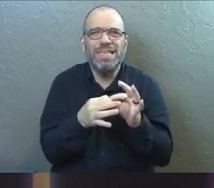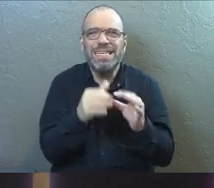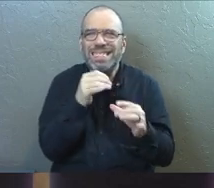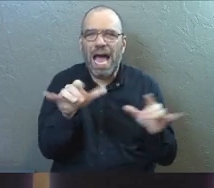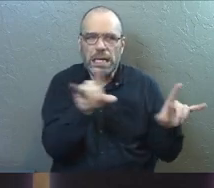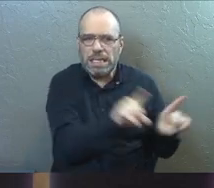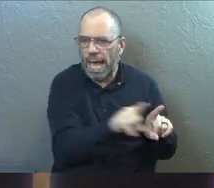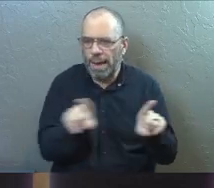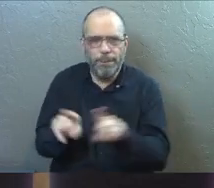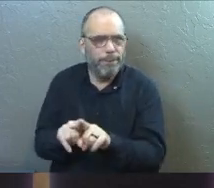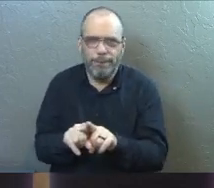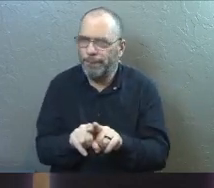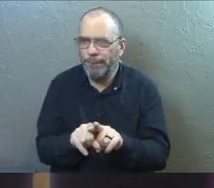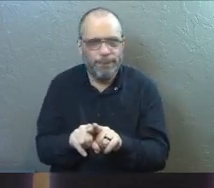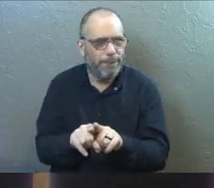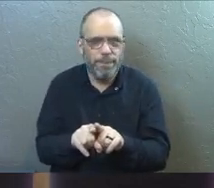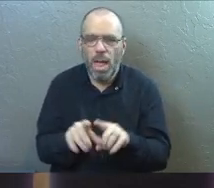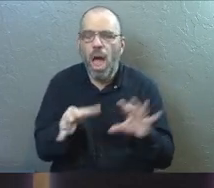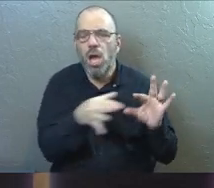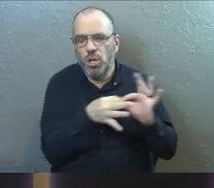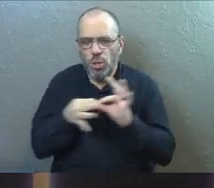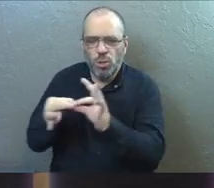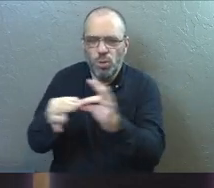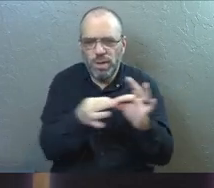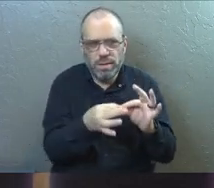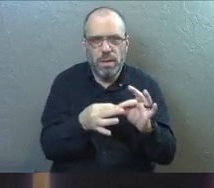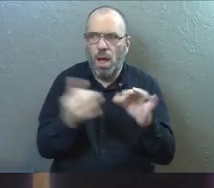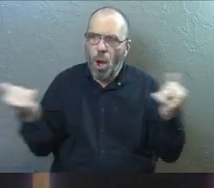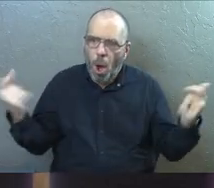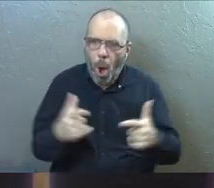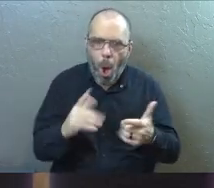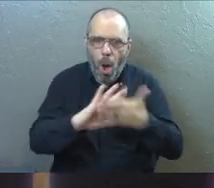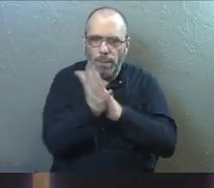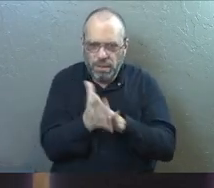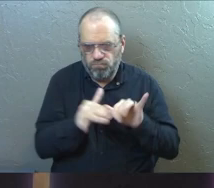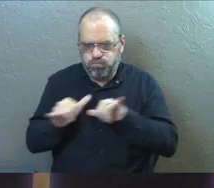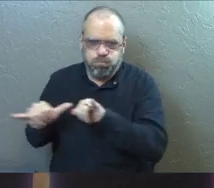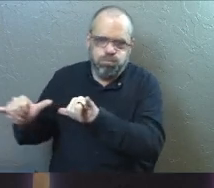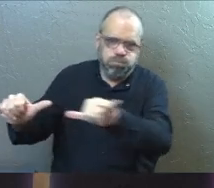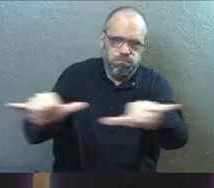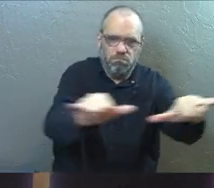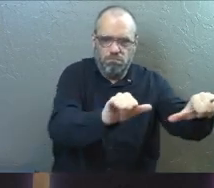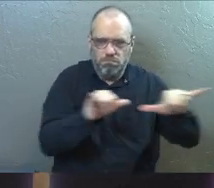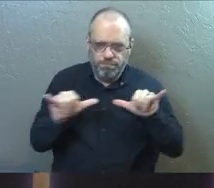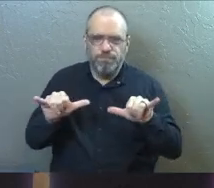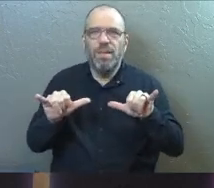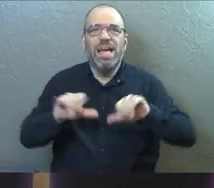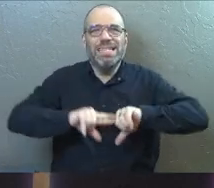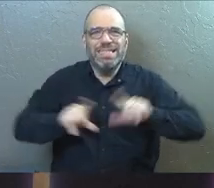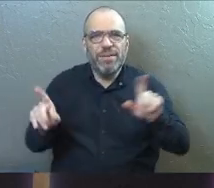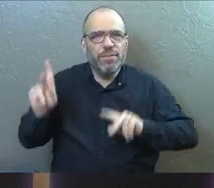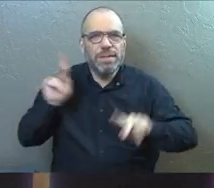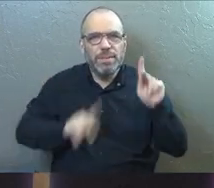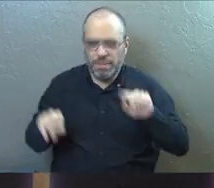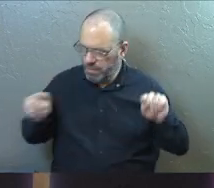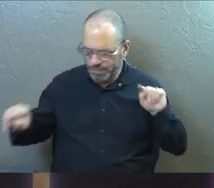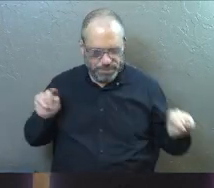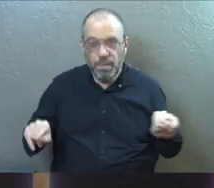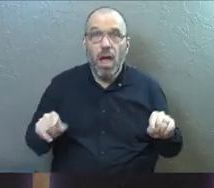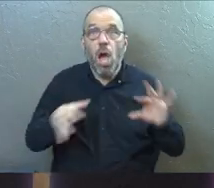sameness. Unity is not everybody being the same. They're different people.